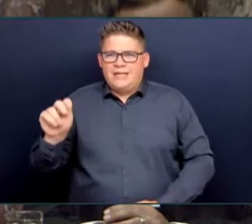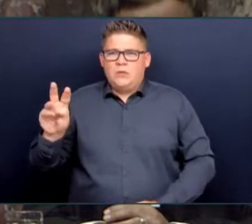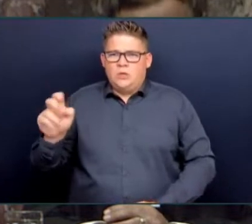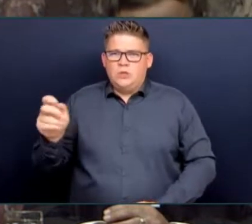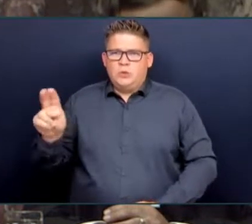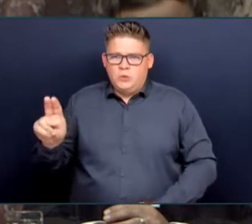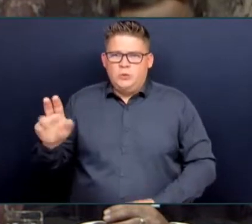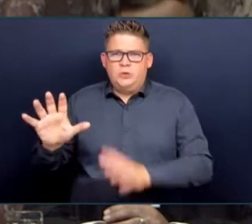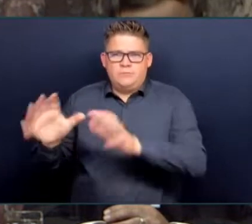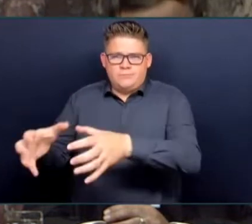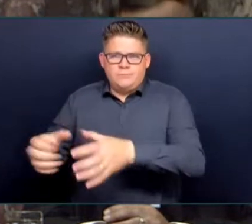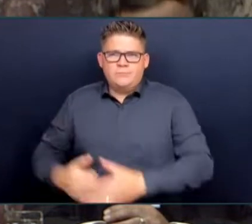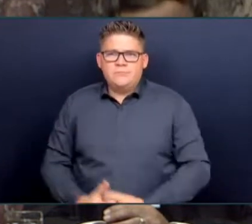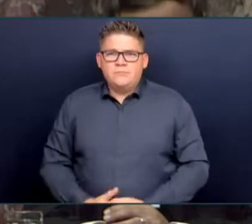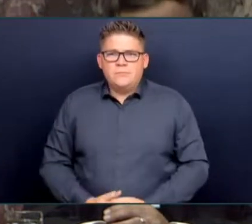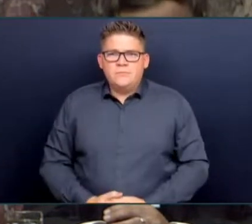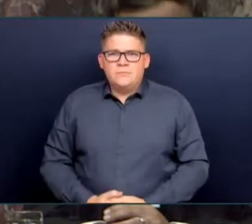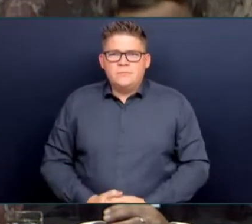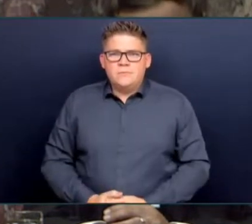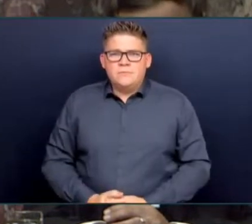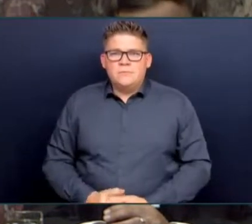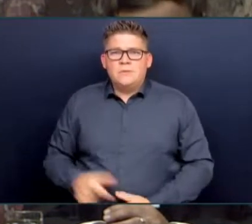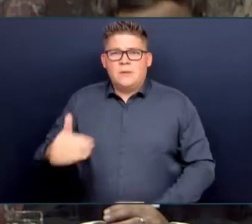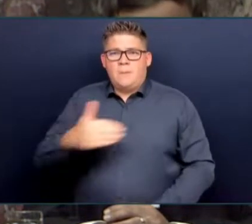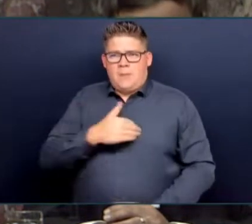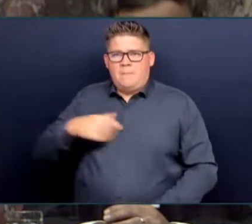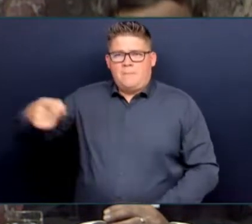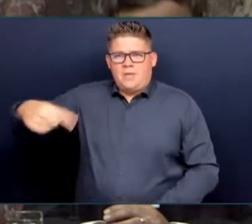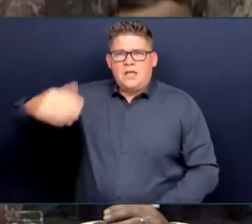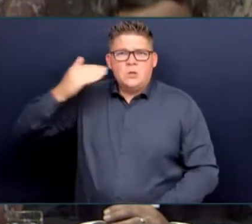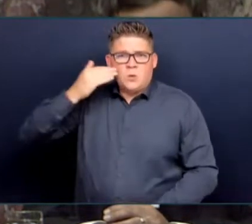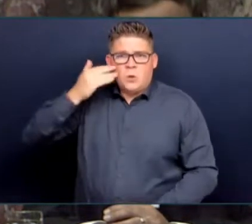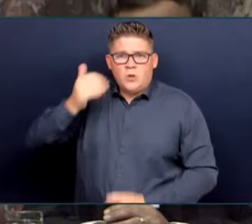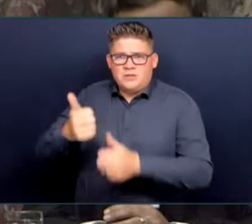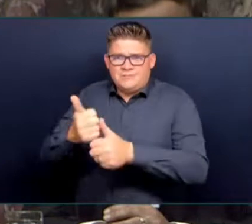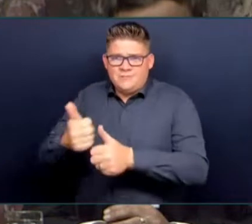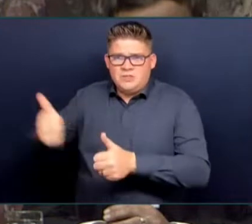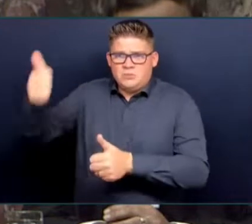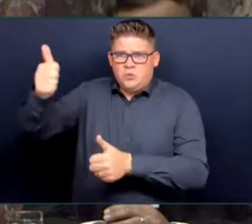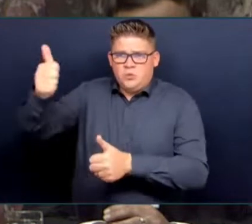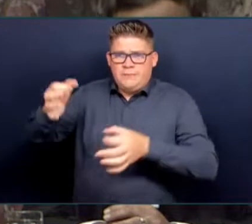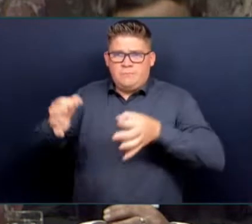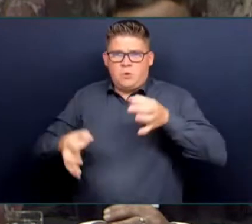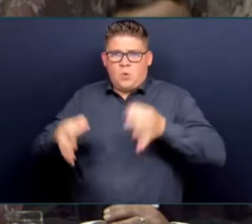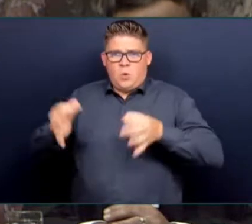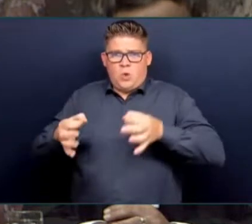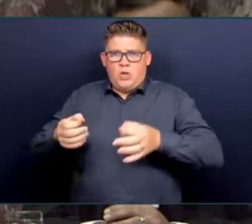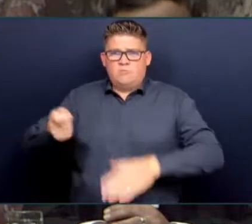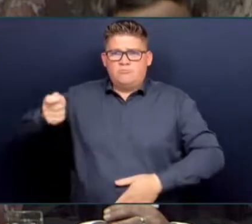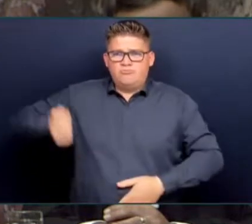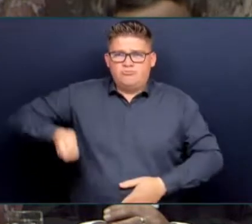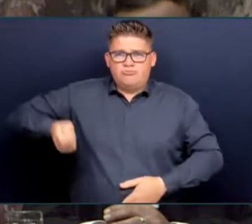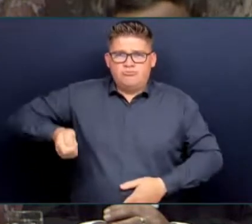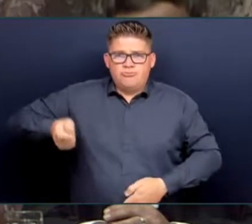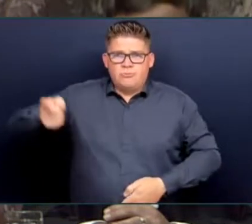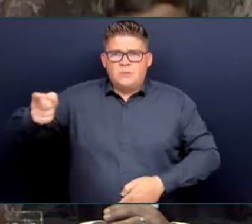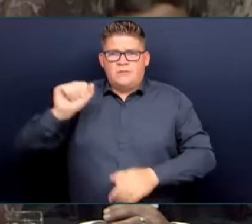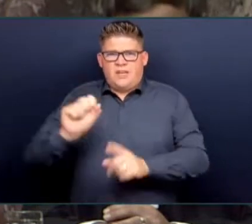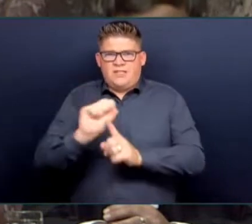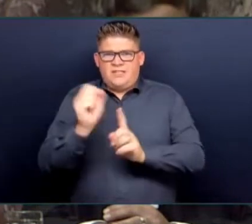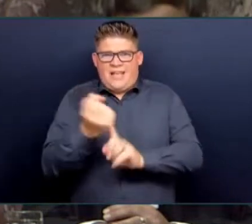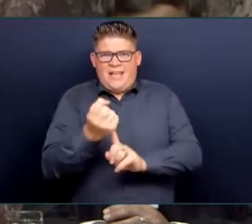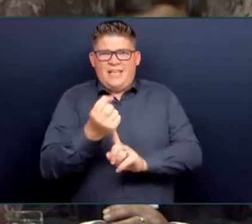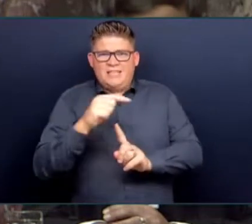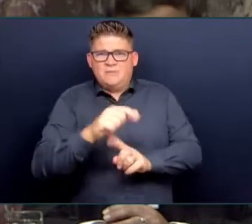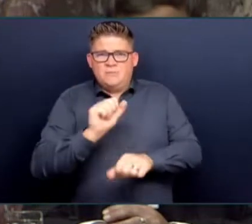is the decision of the Supreme Court in the Delgamook-Gastayway case, a case with which we've been working with the hereditary chiefs in the